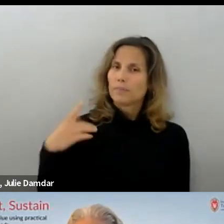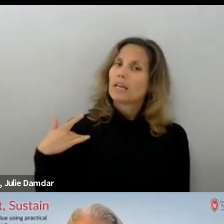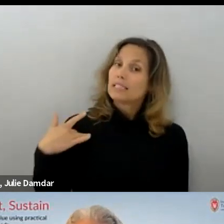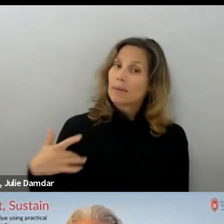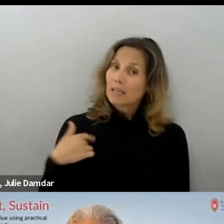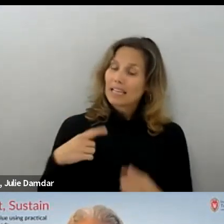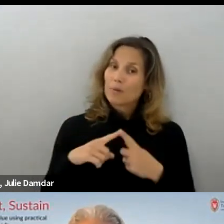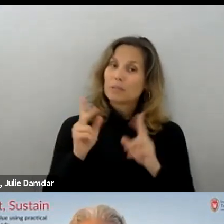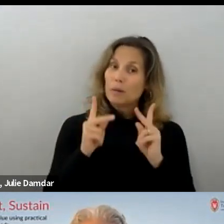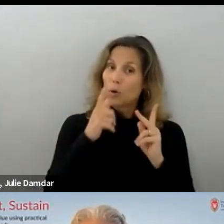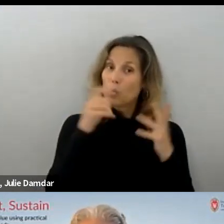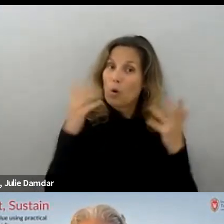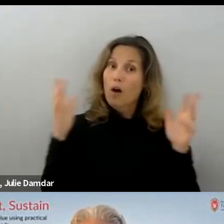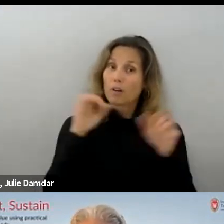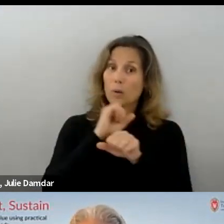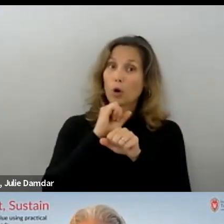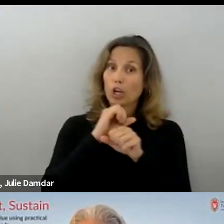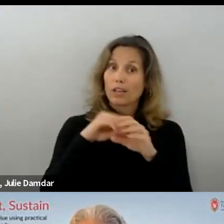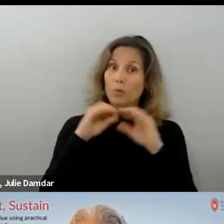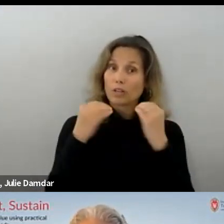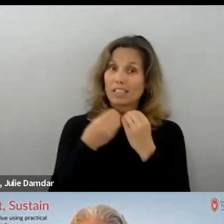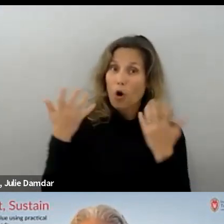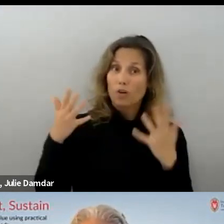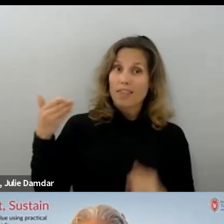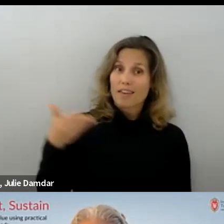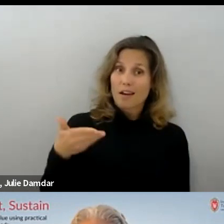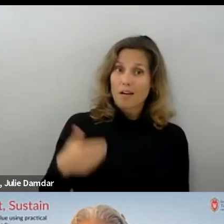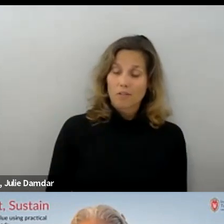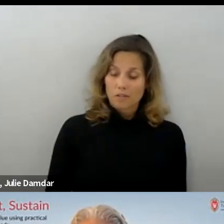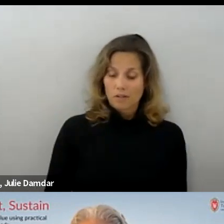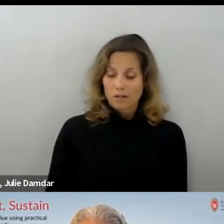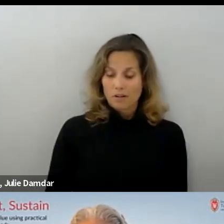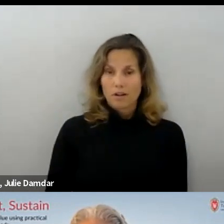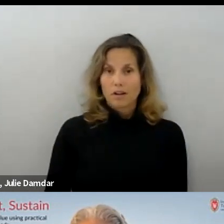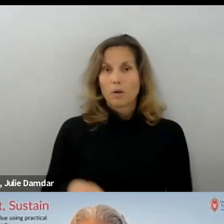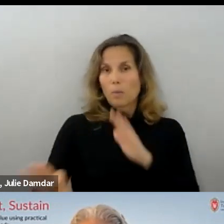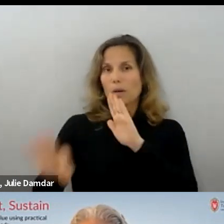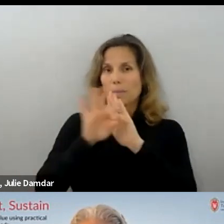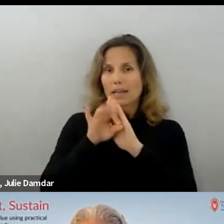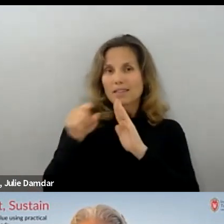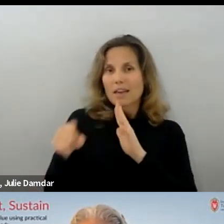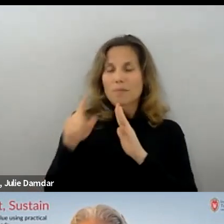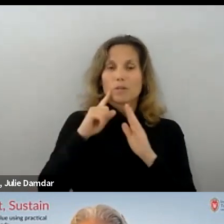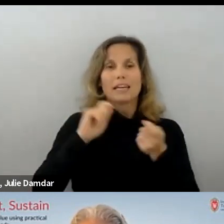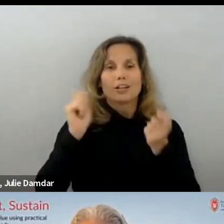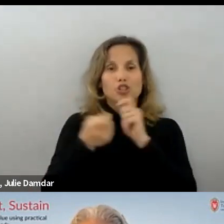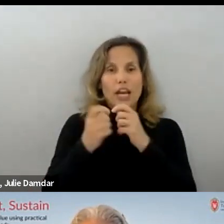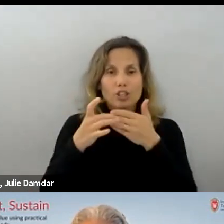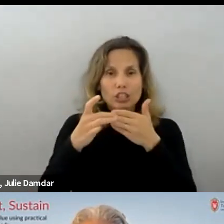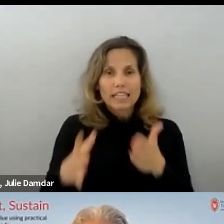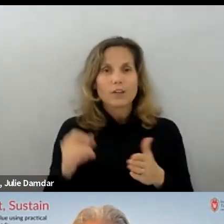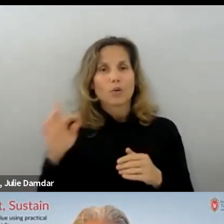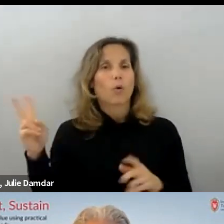who were appointed as maybe a change leader or appointed to a change team to